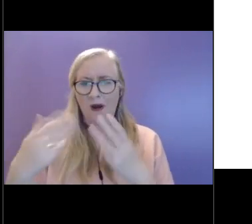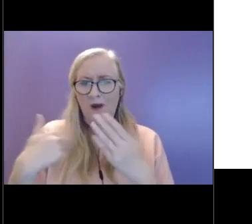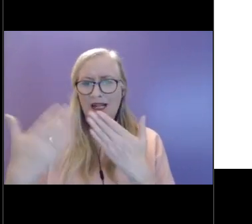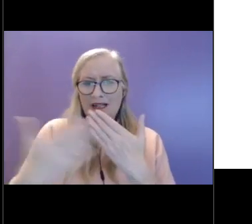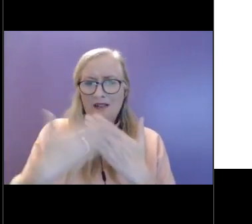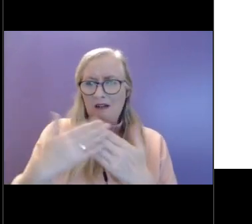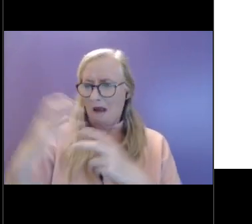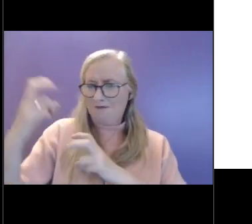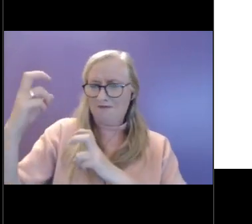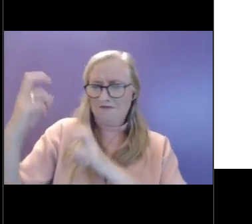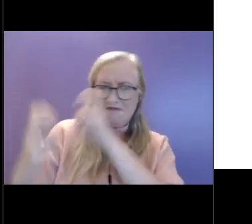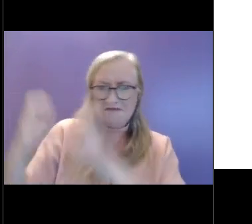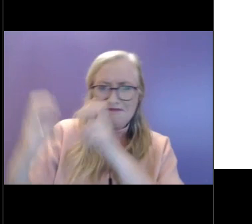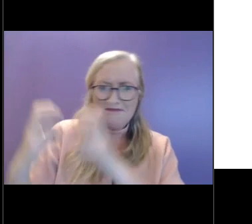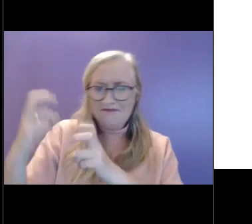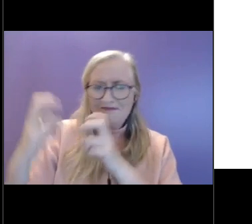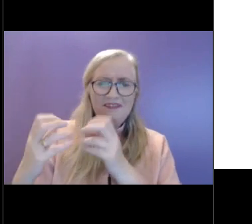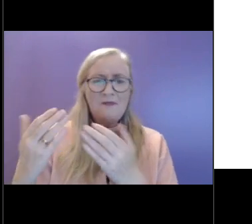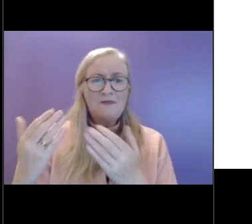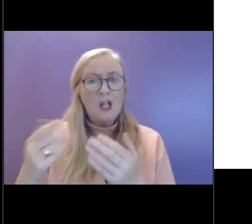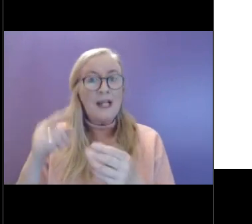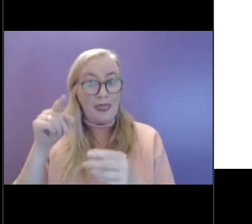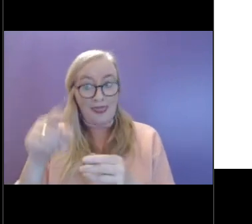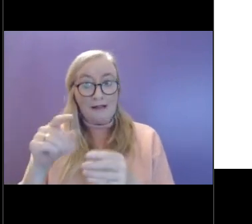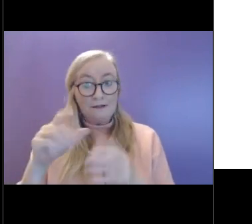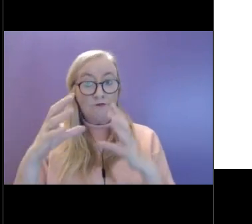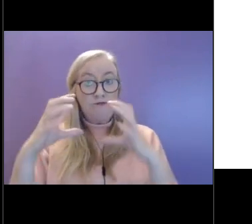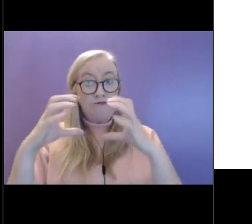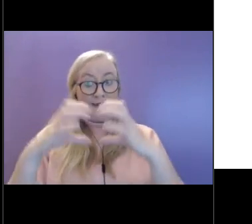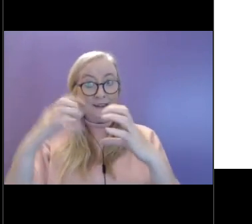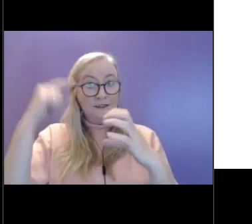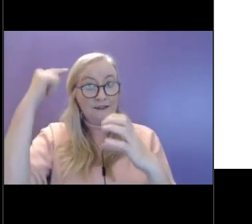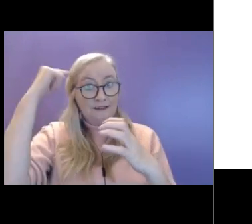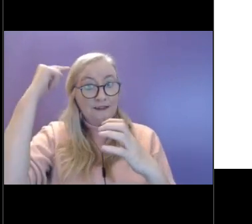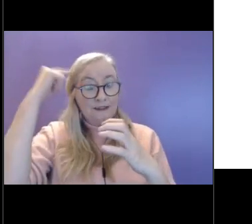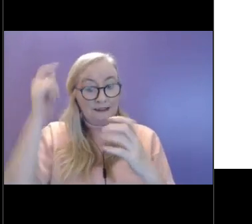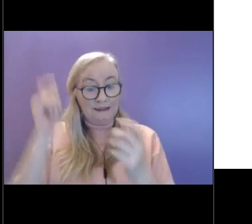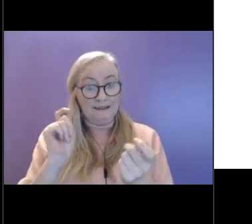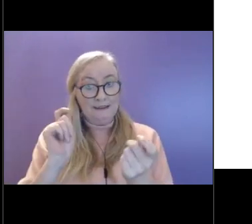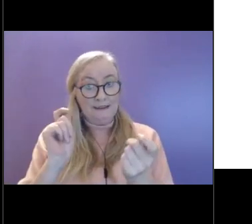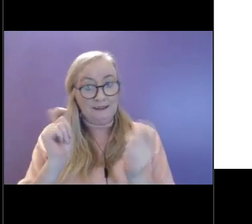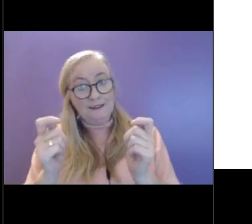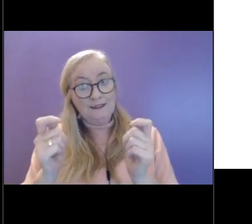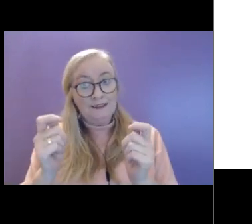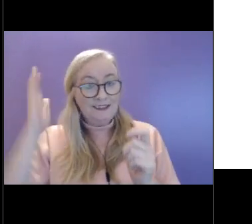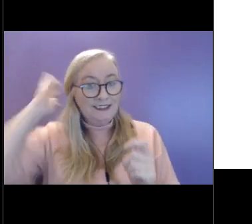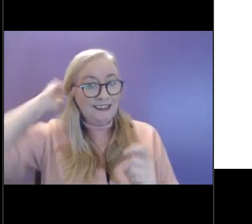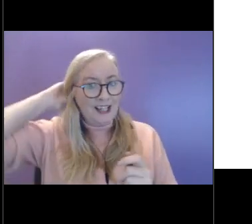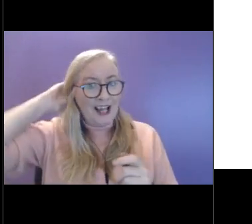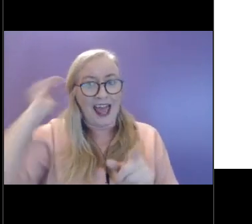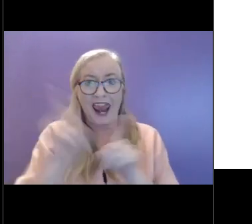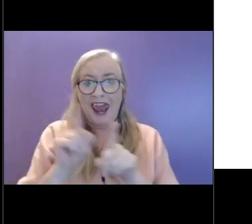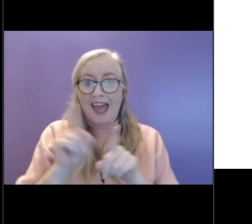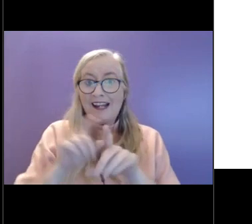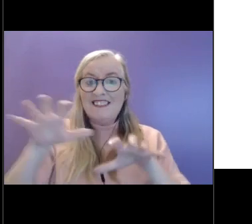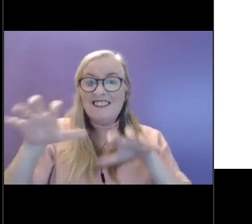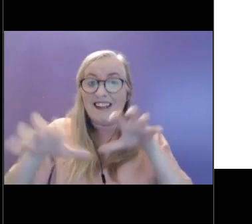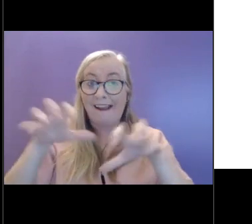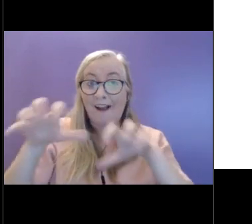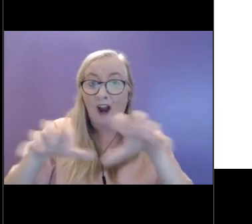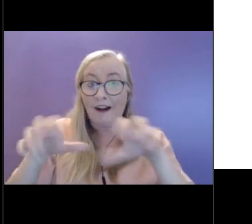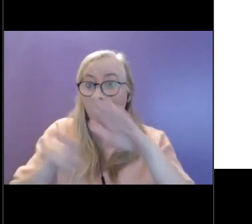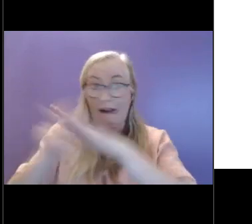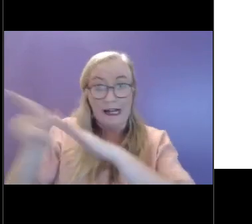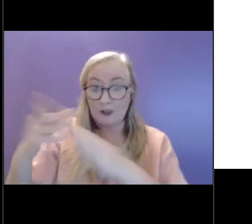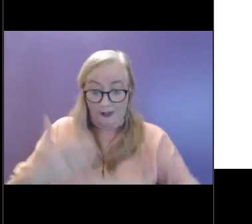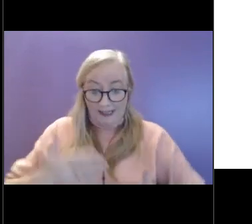house. And it can actually make the brain respond in a similar way to if we were, you know, trying to outrun a tiger. So we get